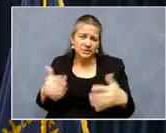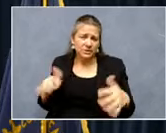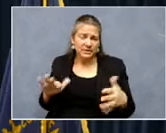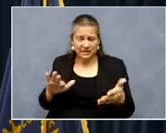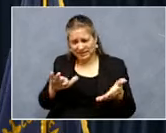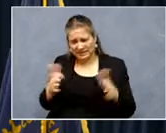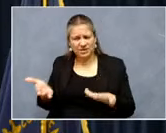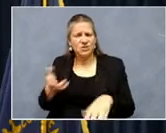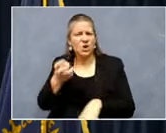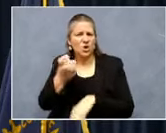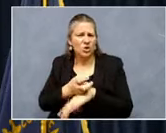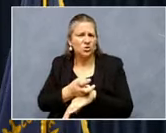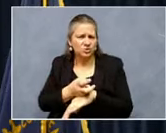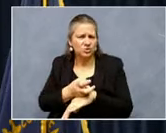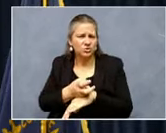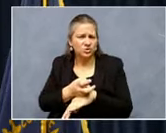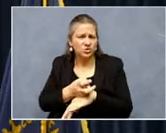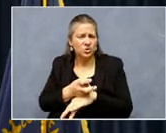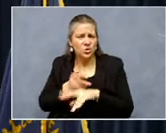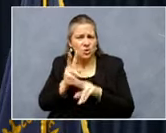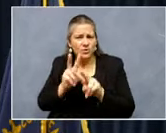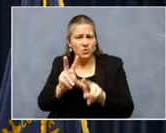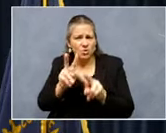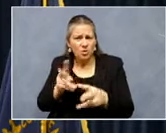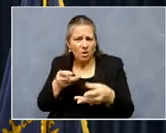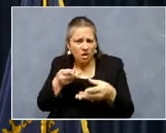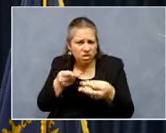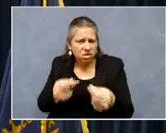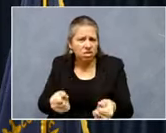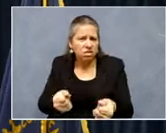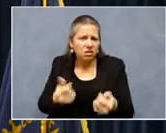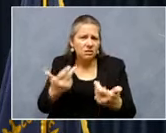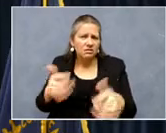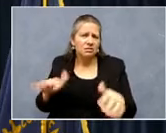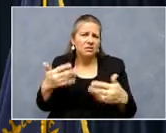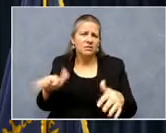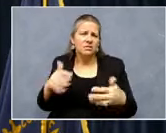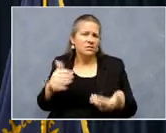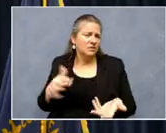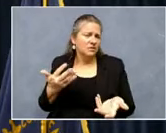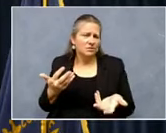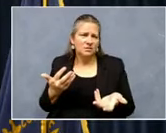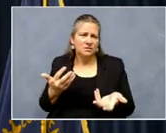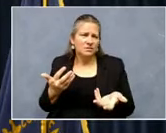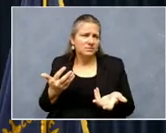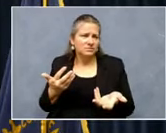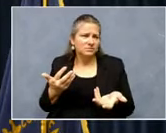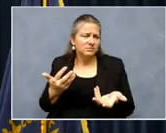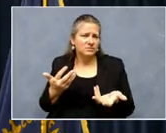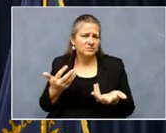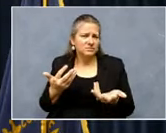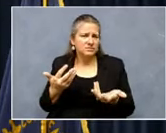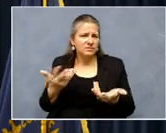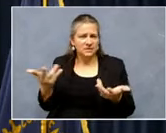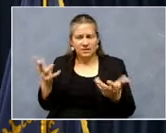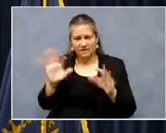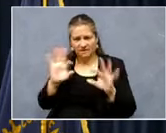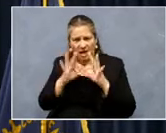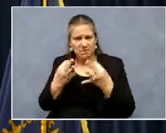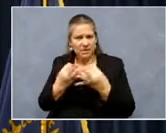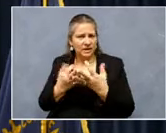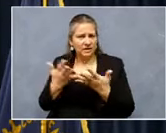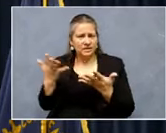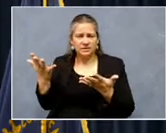hard enough and the funeral expenses on top of it can be enough to, to hit the living, the families, uh,